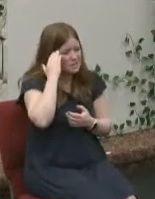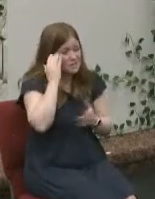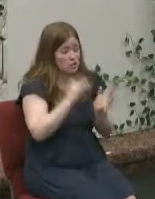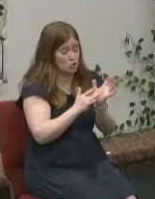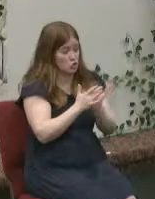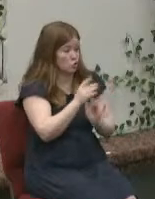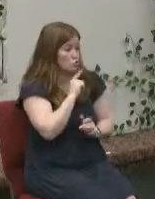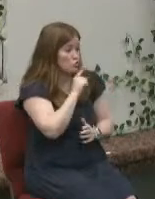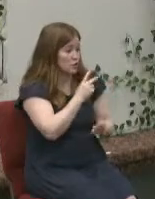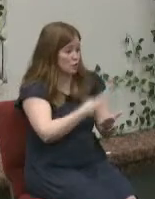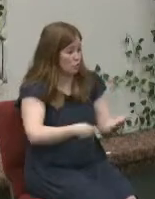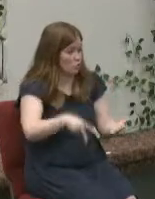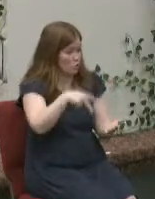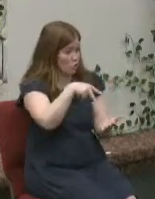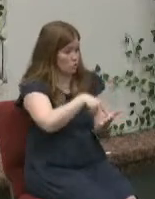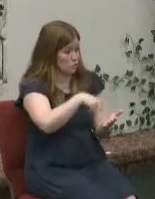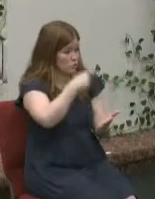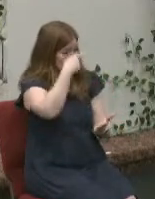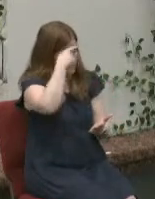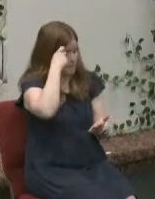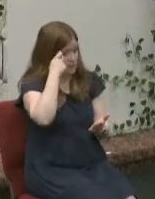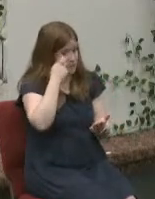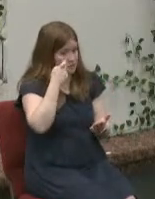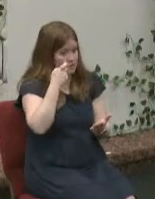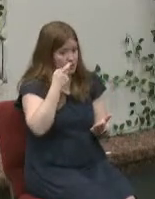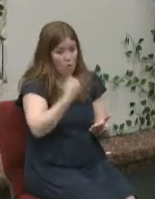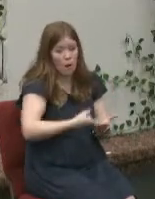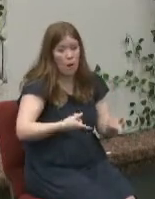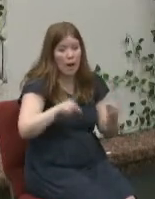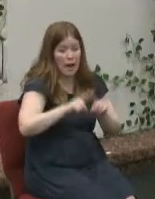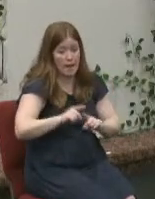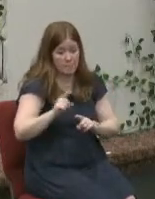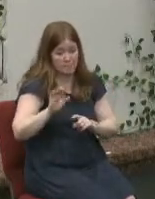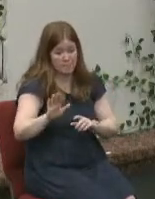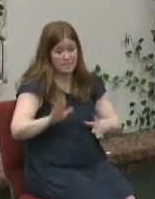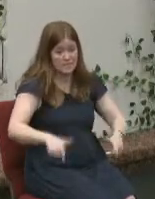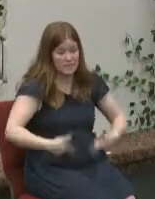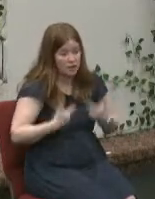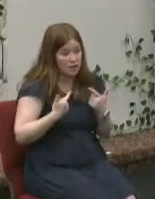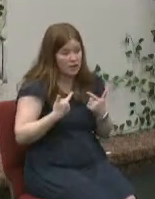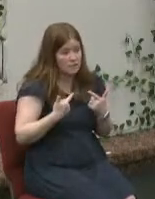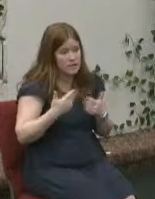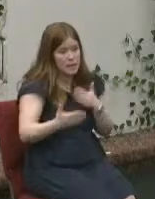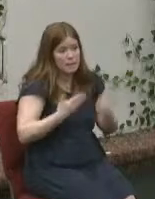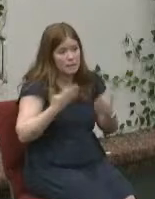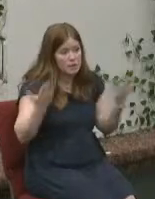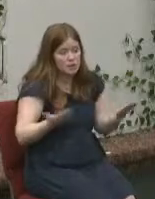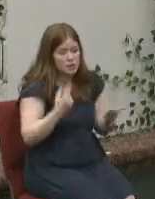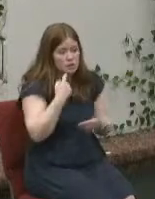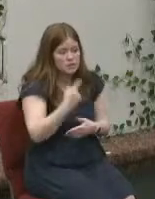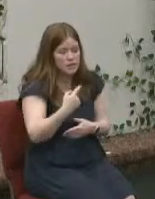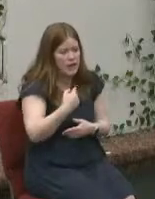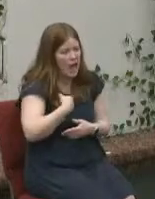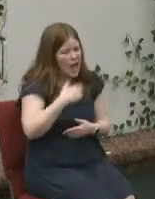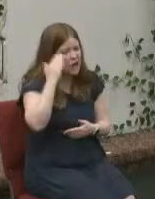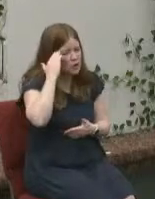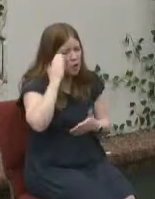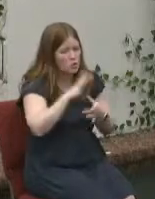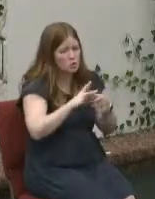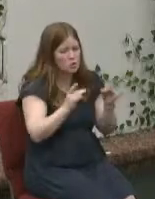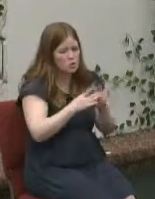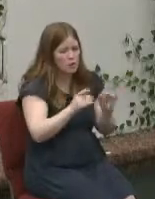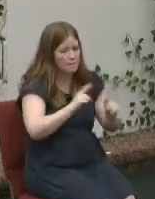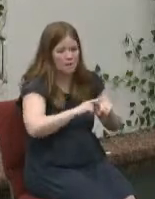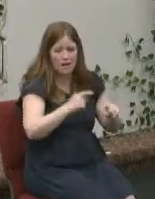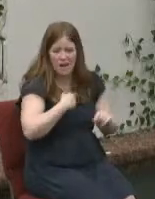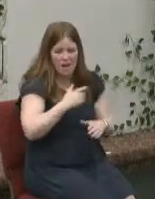because of the implications for their lives and maybe you're here this morning and you said you know what i know the story but i never have